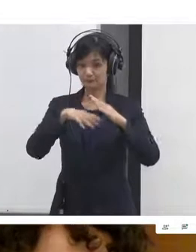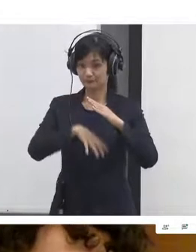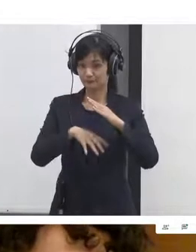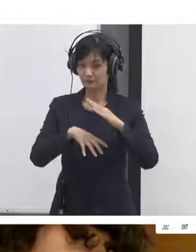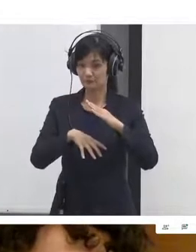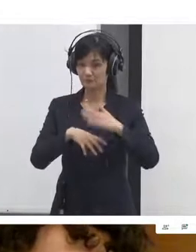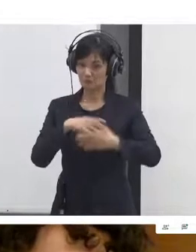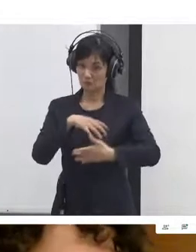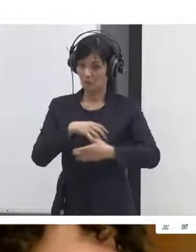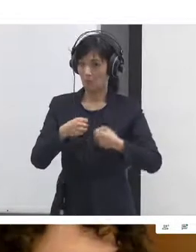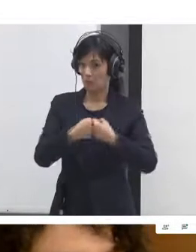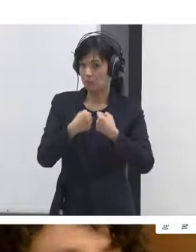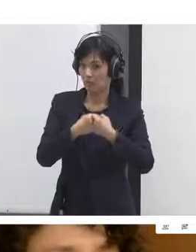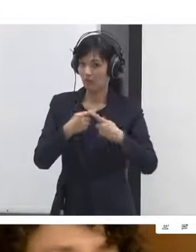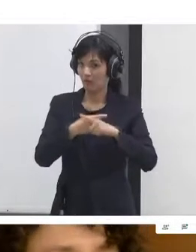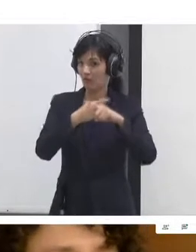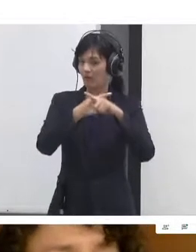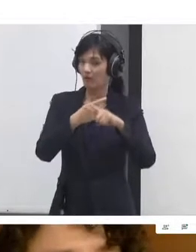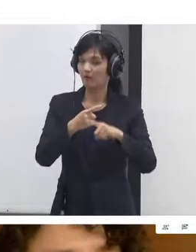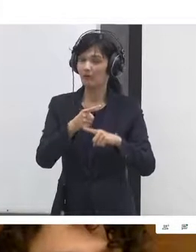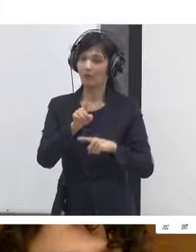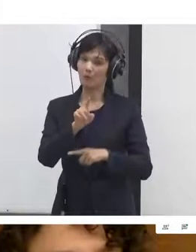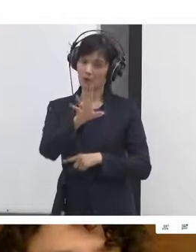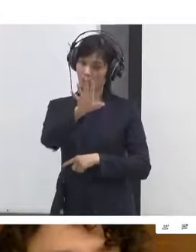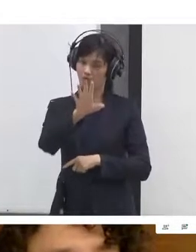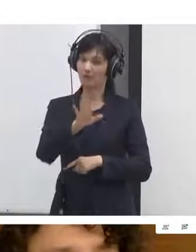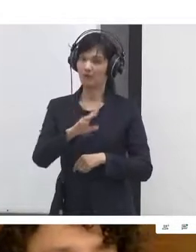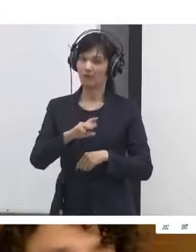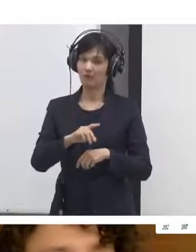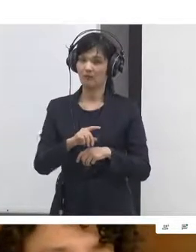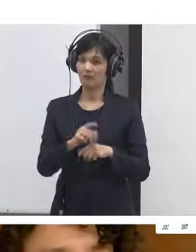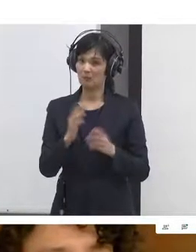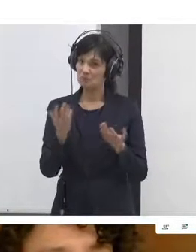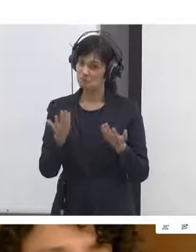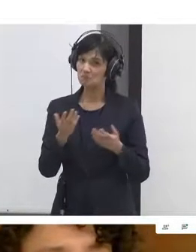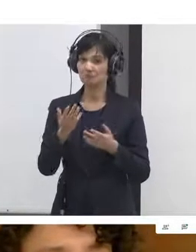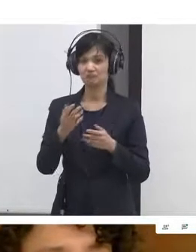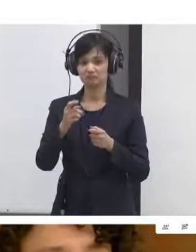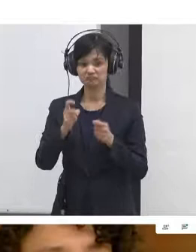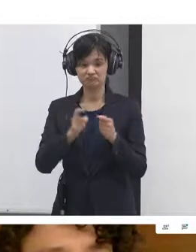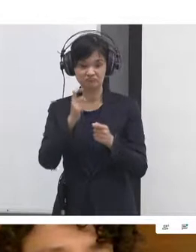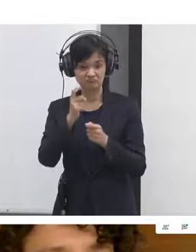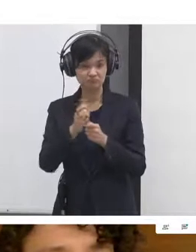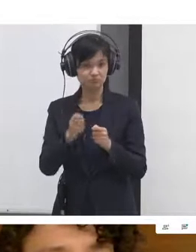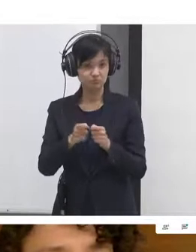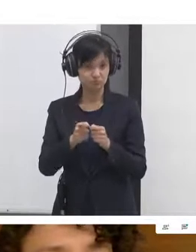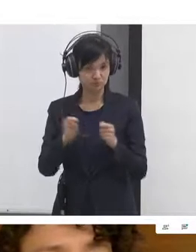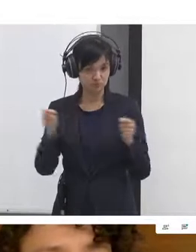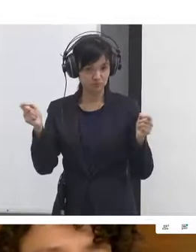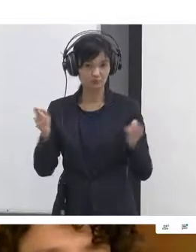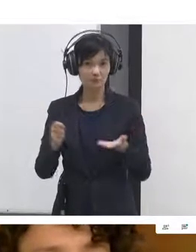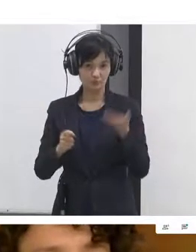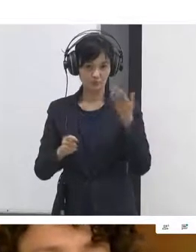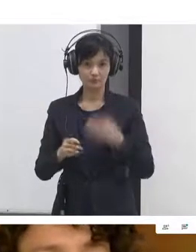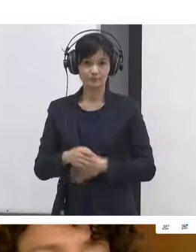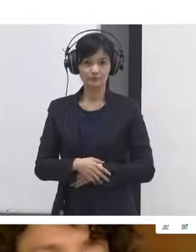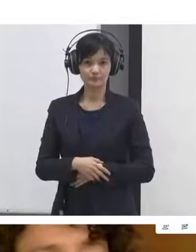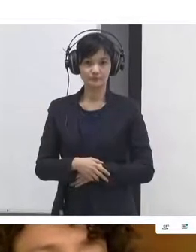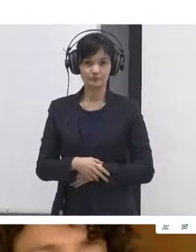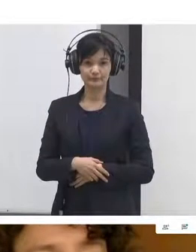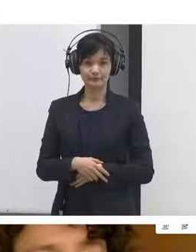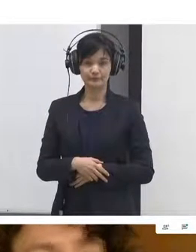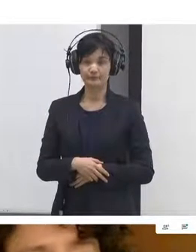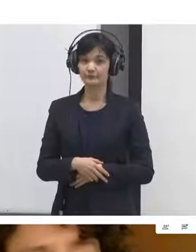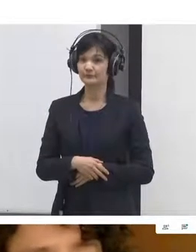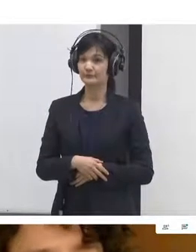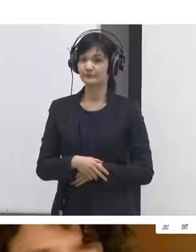paralysis and fear but also so much desire and just the sense that it's within our grasp if